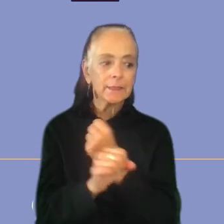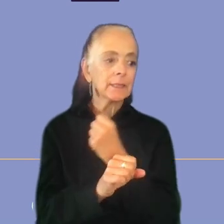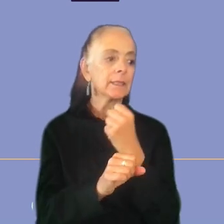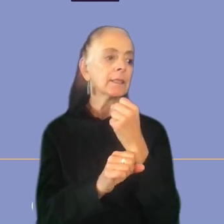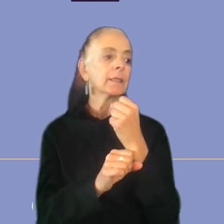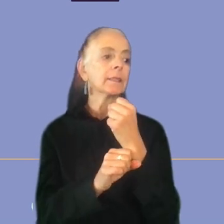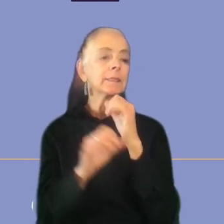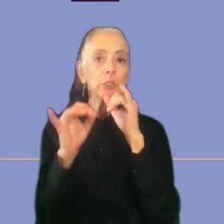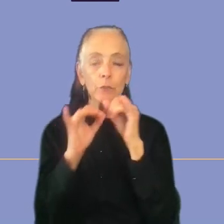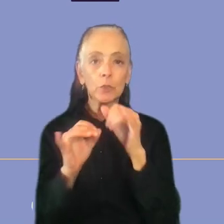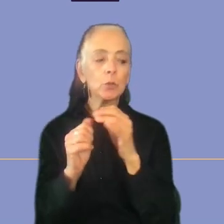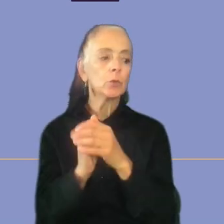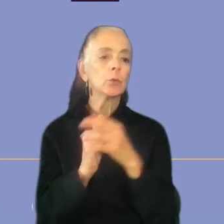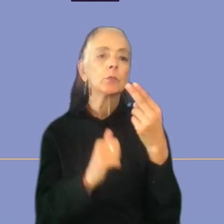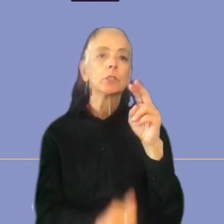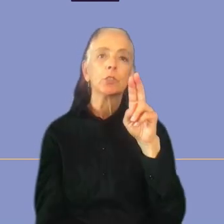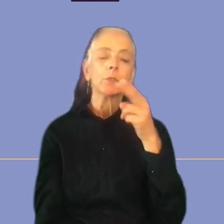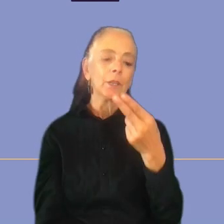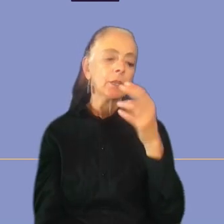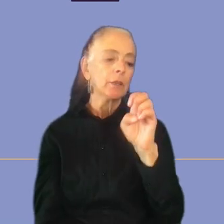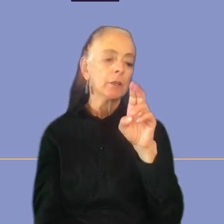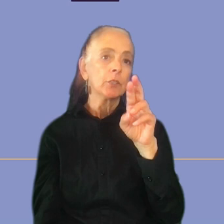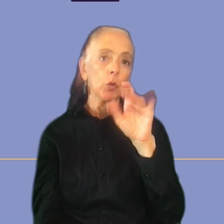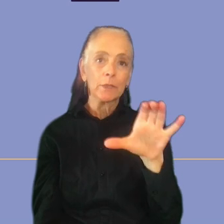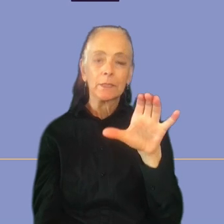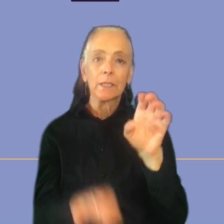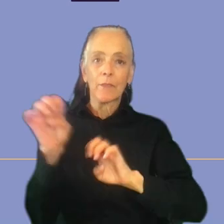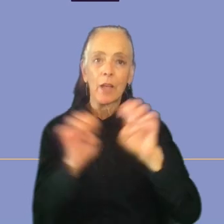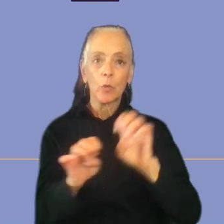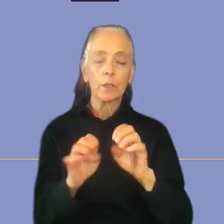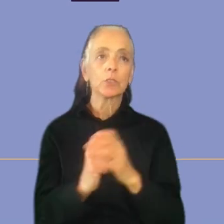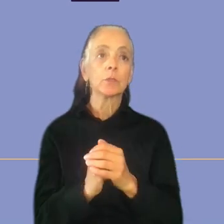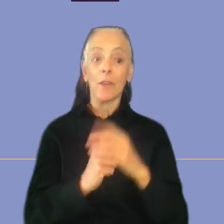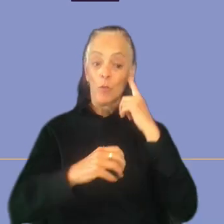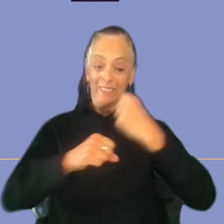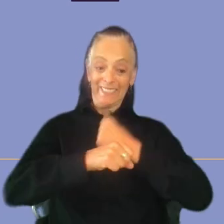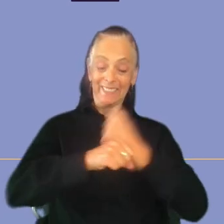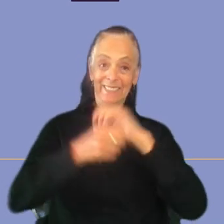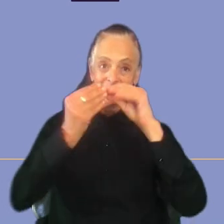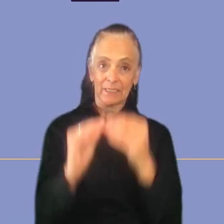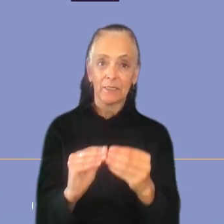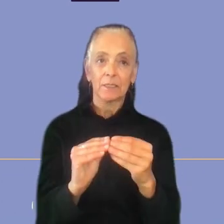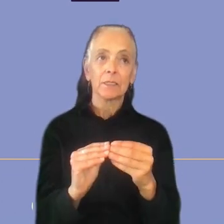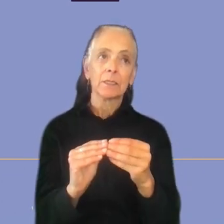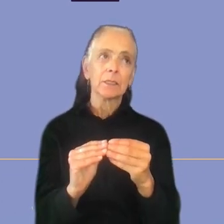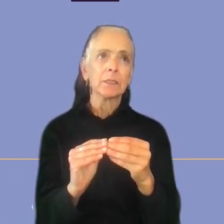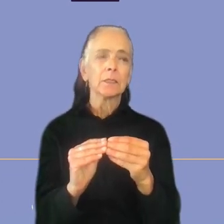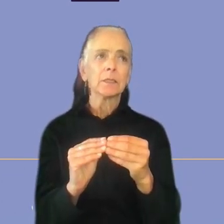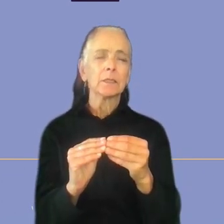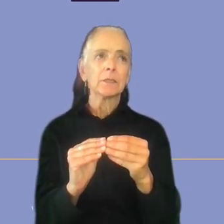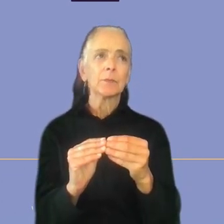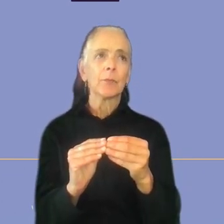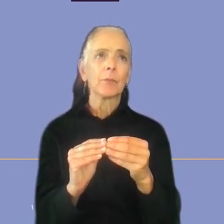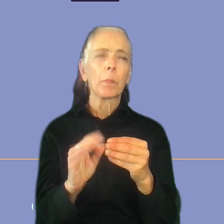heuristic evaluation. In terms of statistics, it is rarely like a hard skill, a